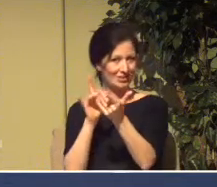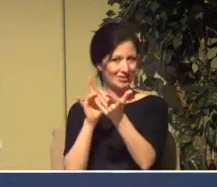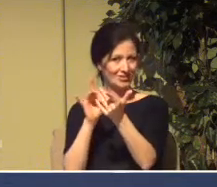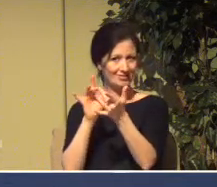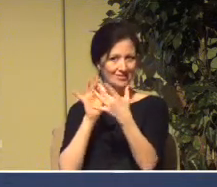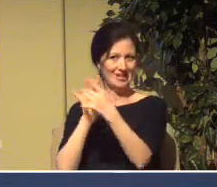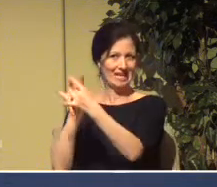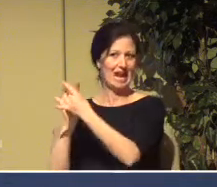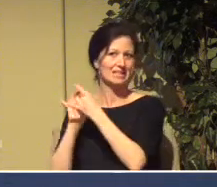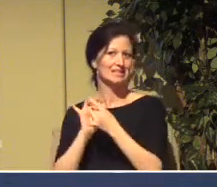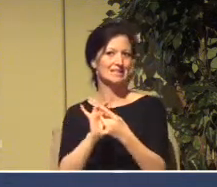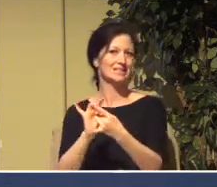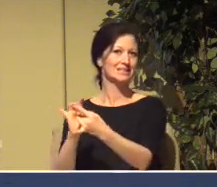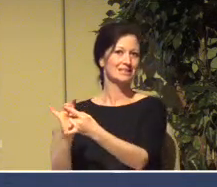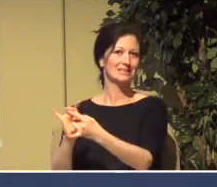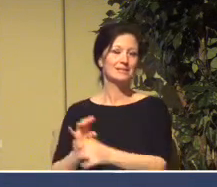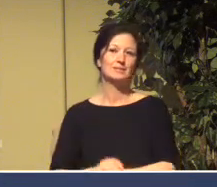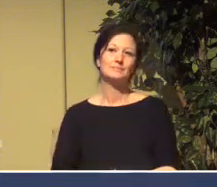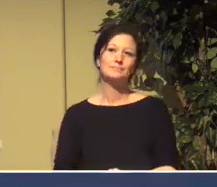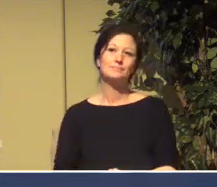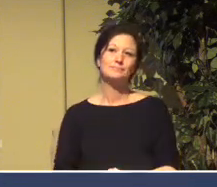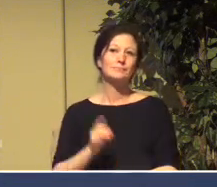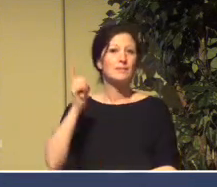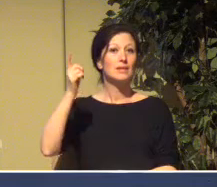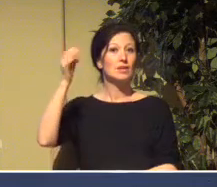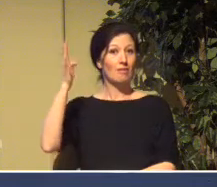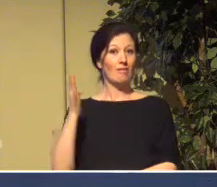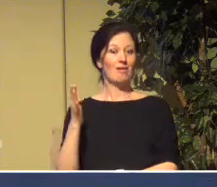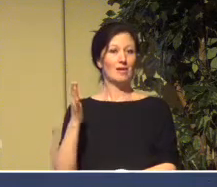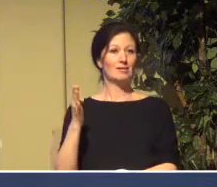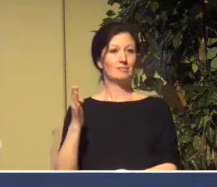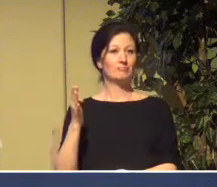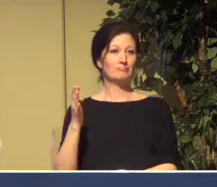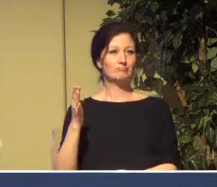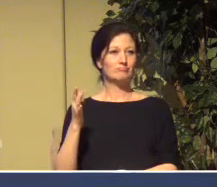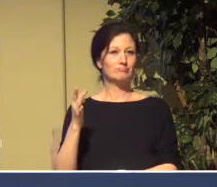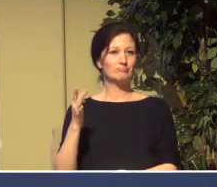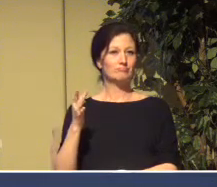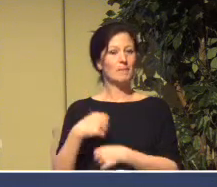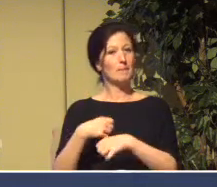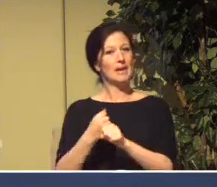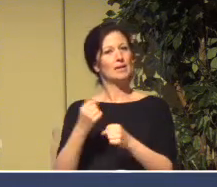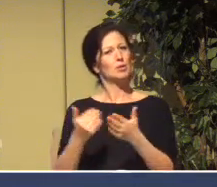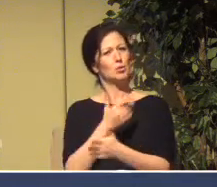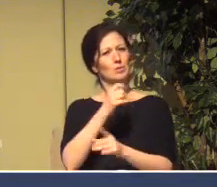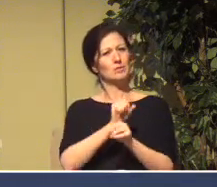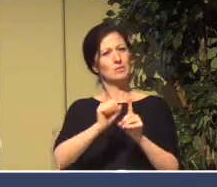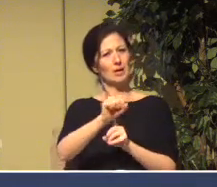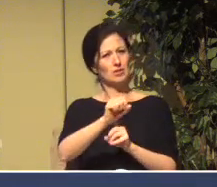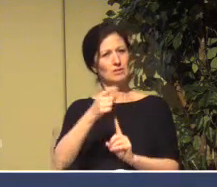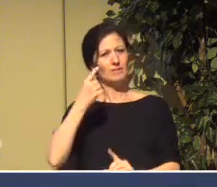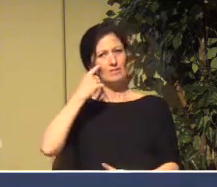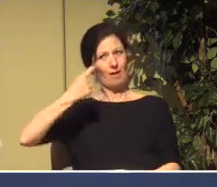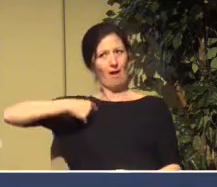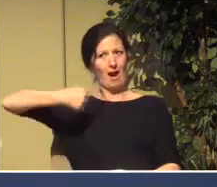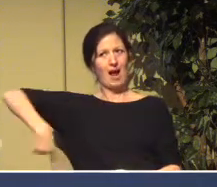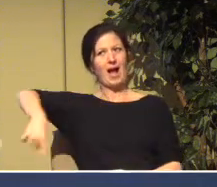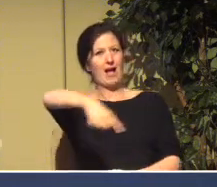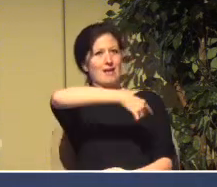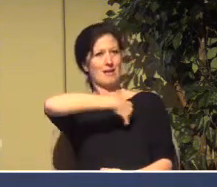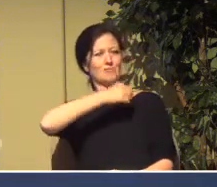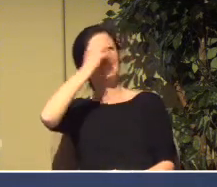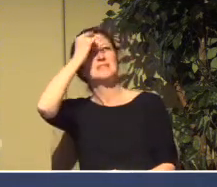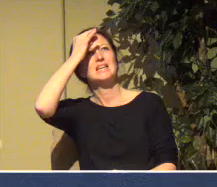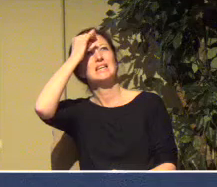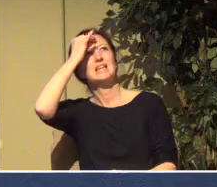God is doing. And then you have to think in new ways, ways that are out of the box. But ways to be